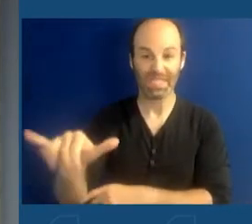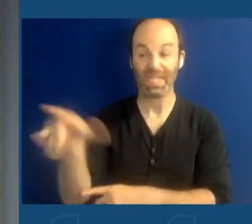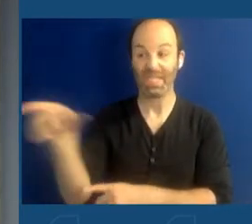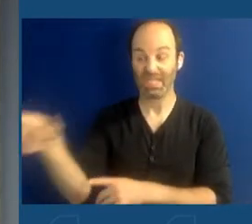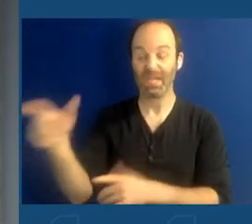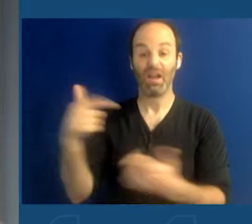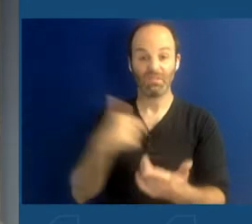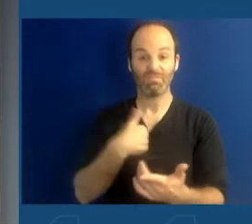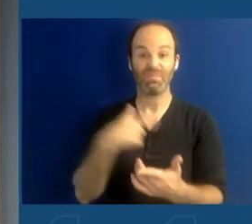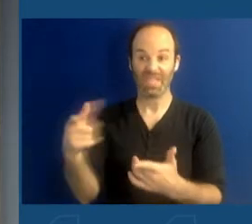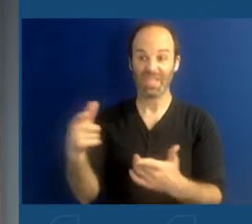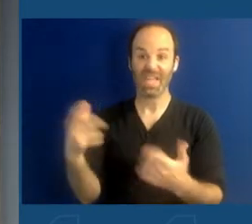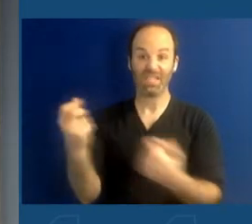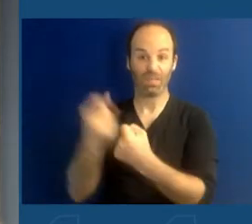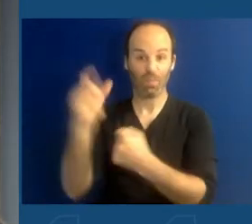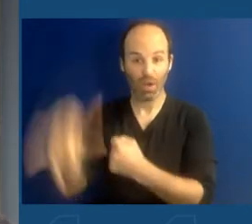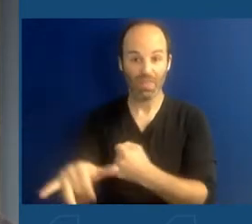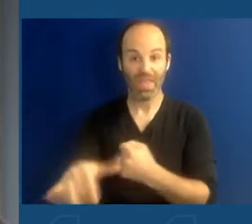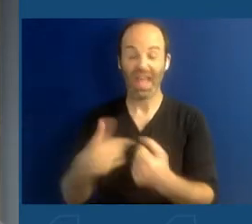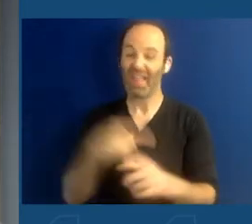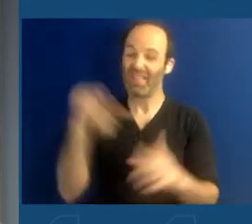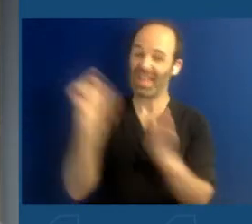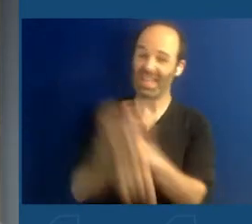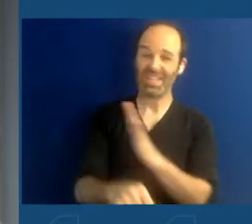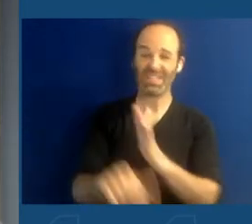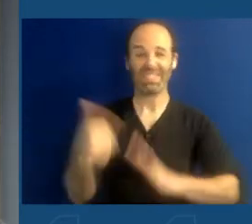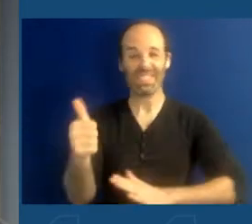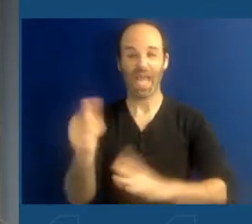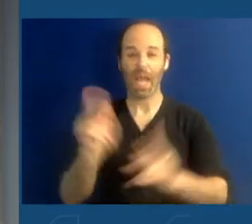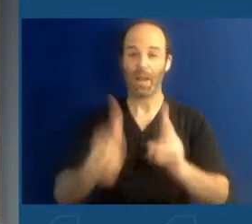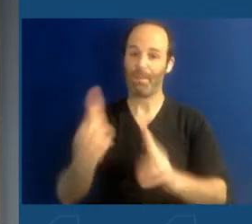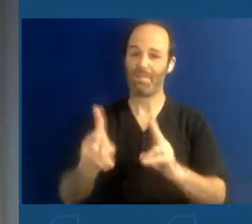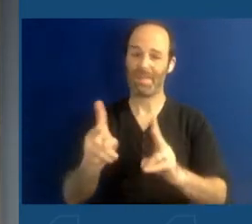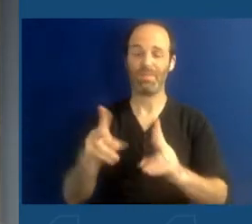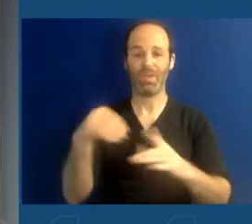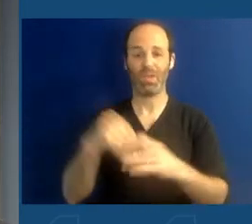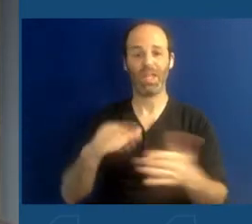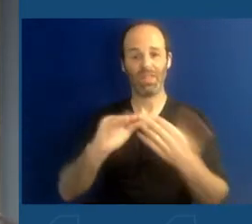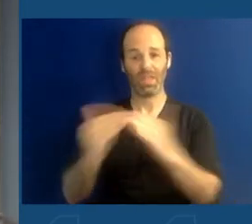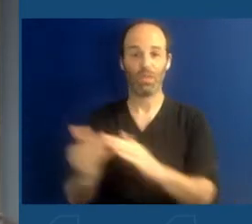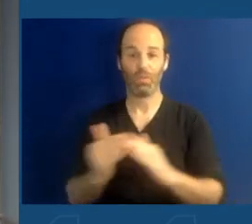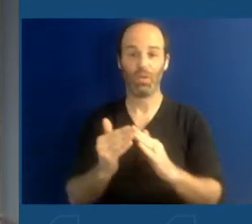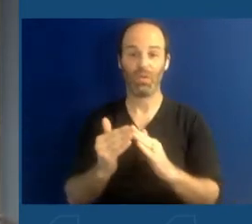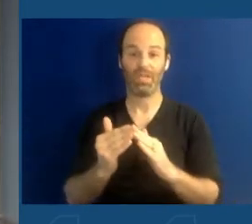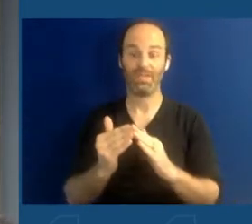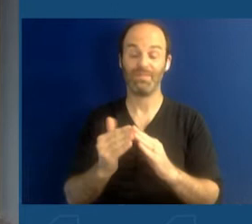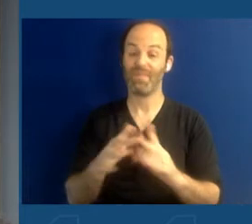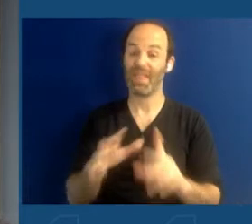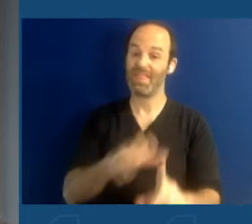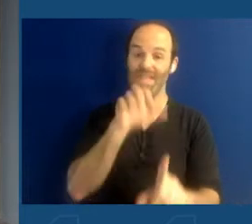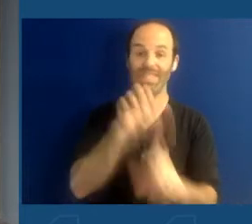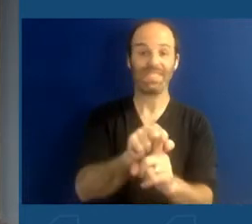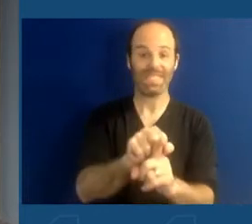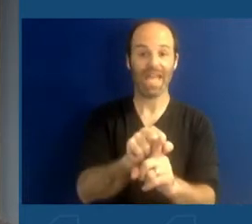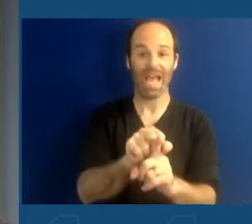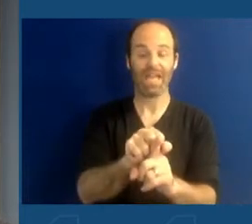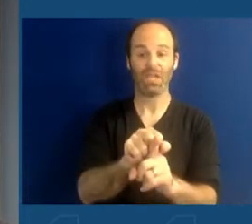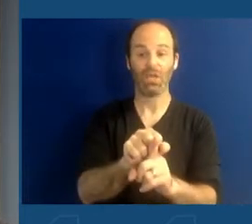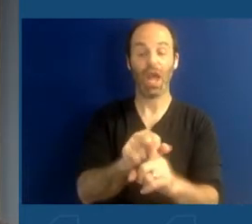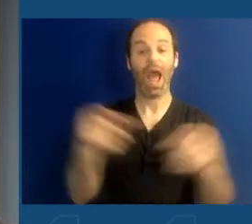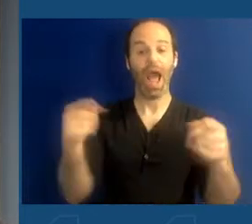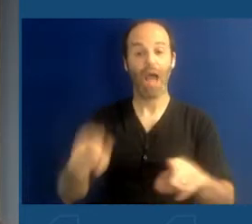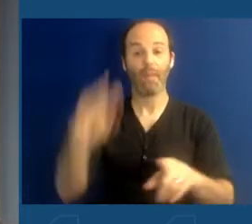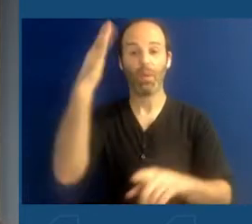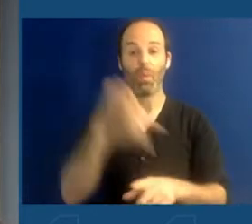10 members of the Buffalo community. The attack was carried out because those 10 people were